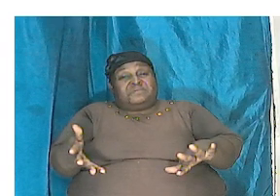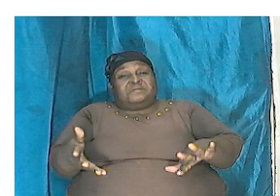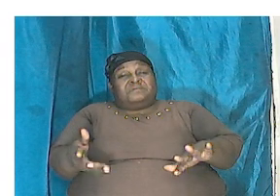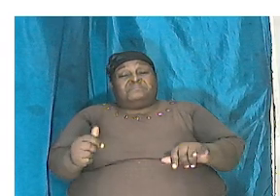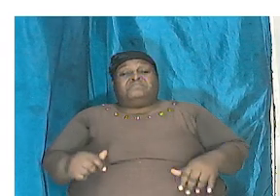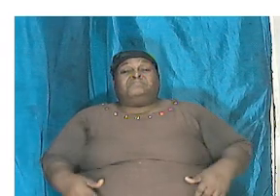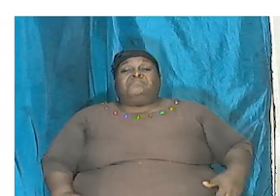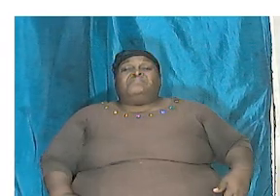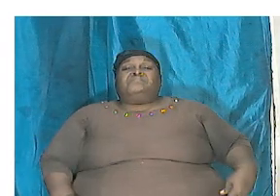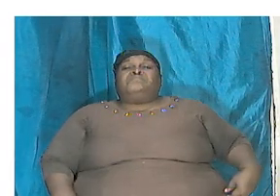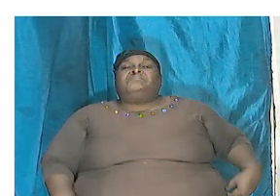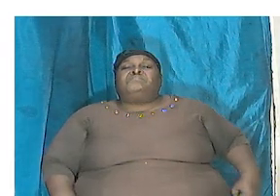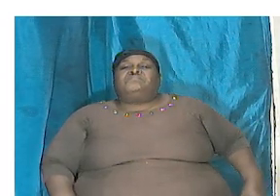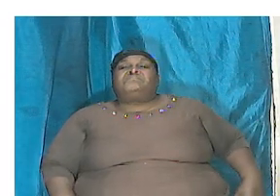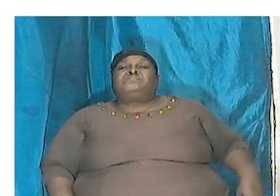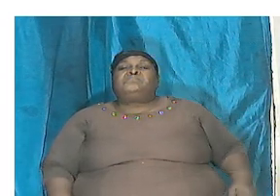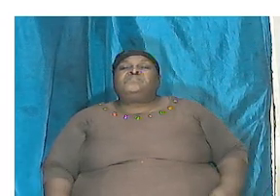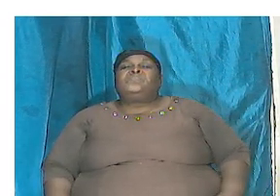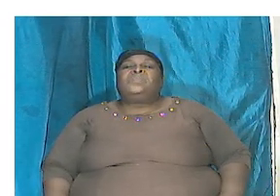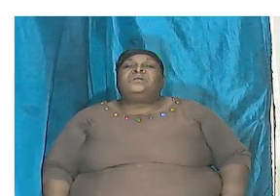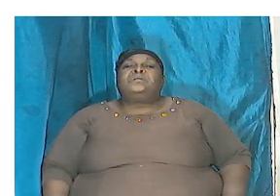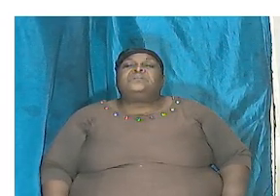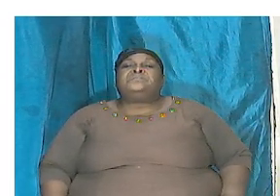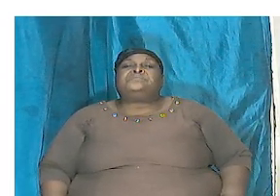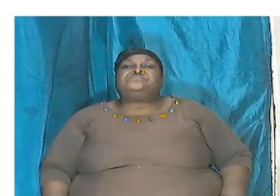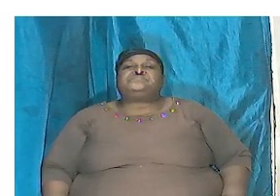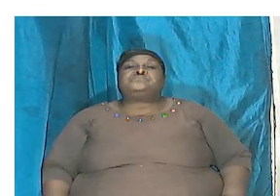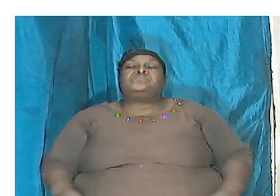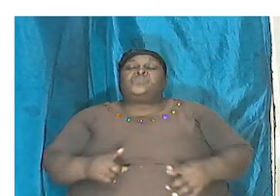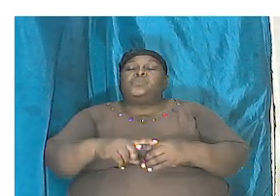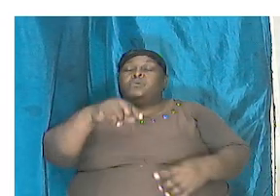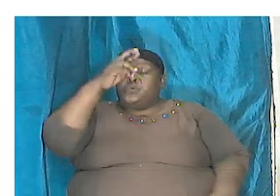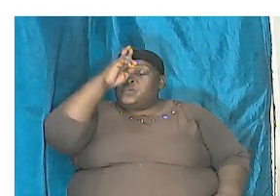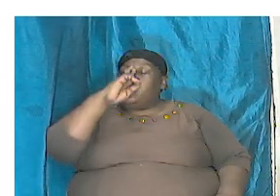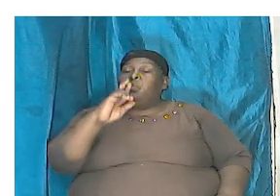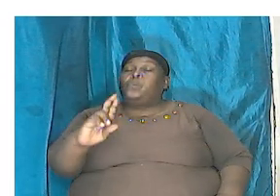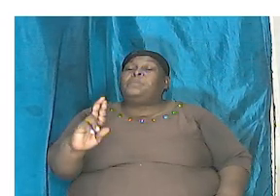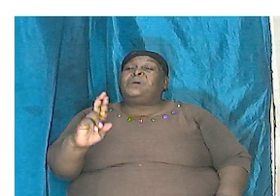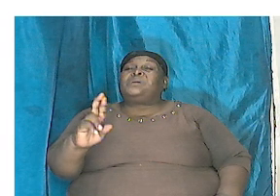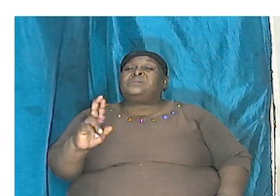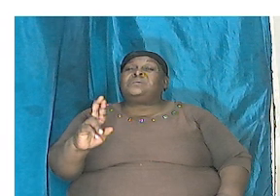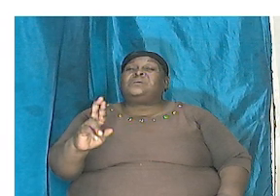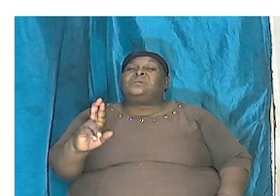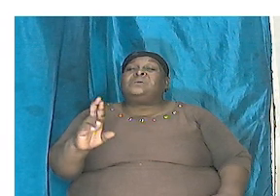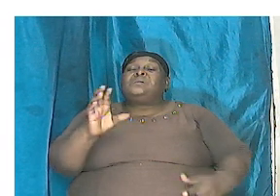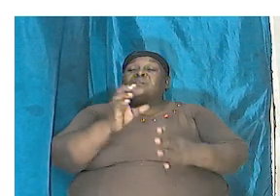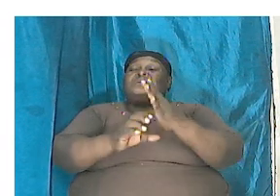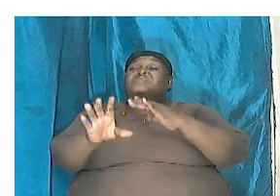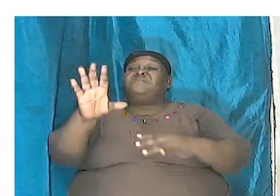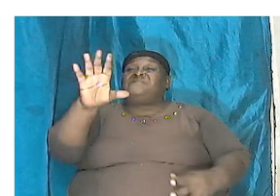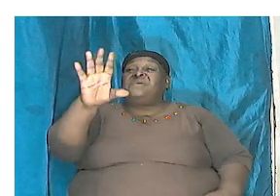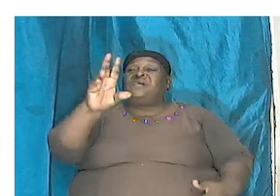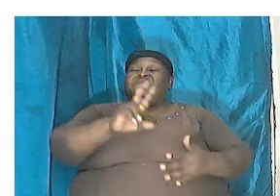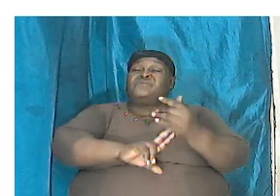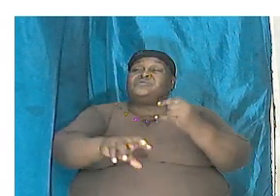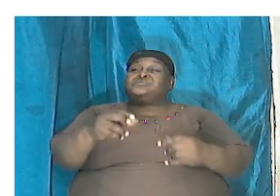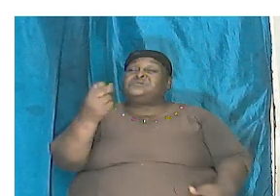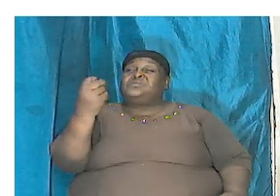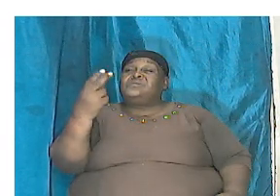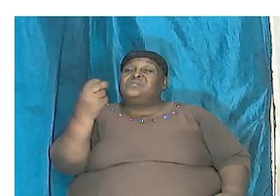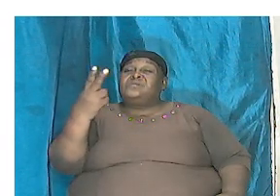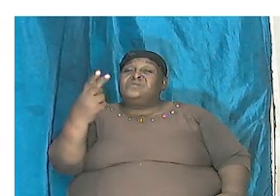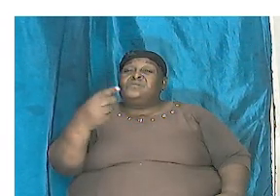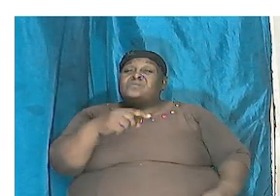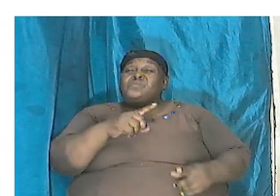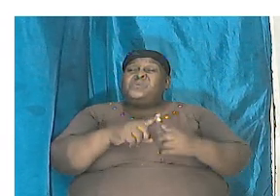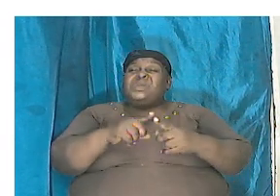here so according to Romans chapter 5 and verse 12 it is only